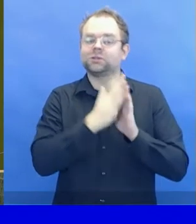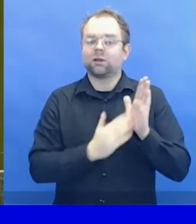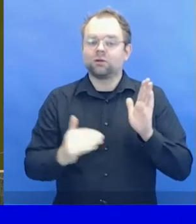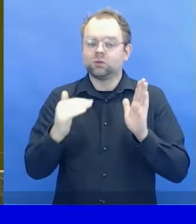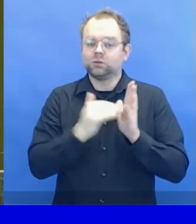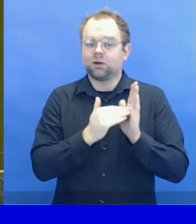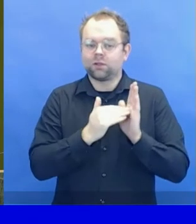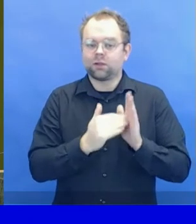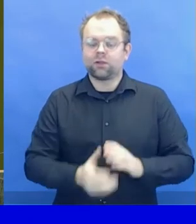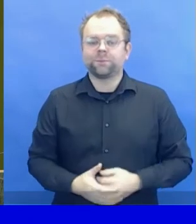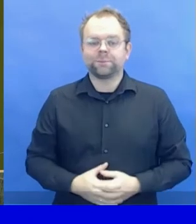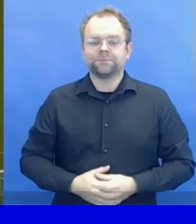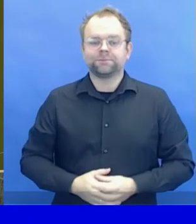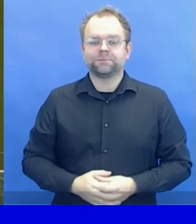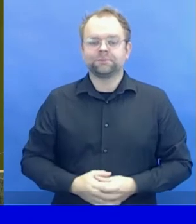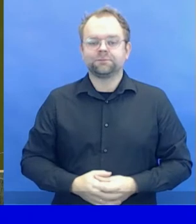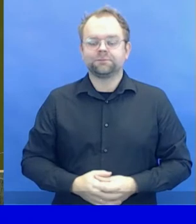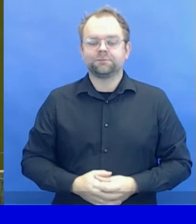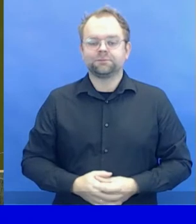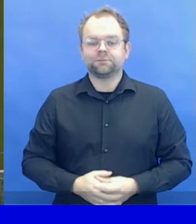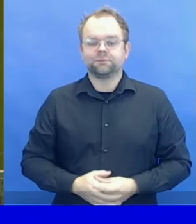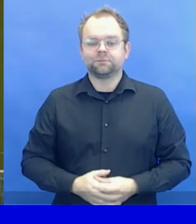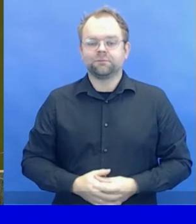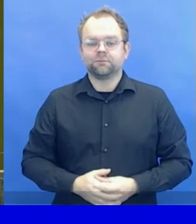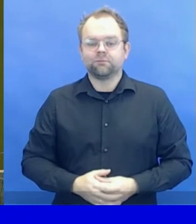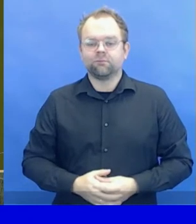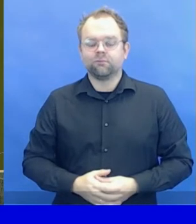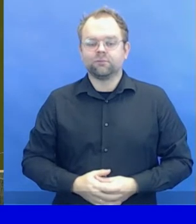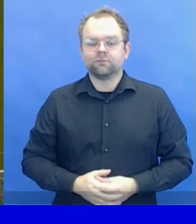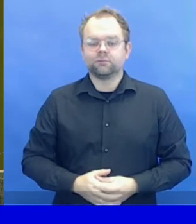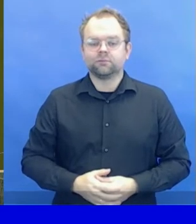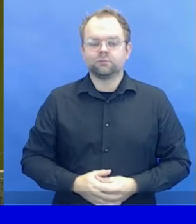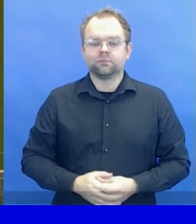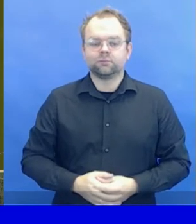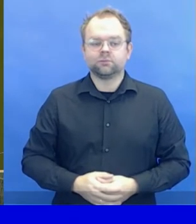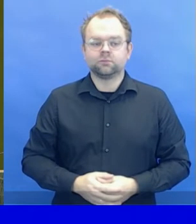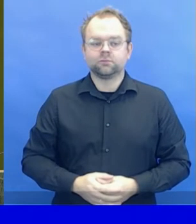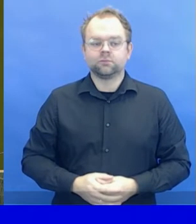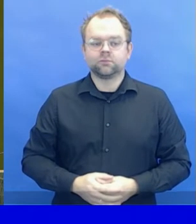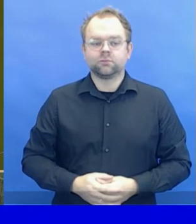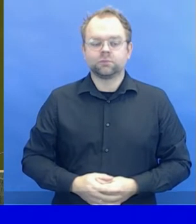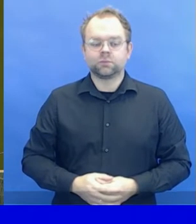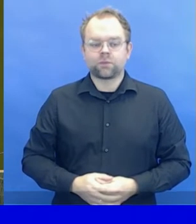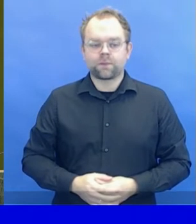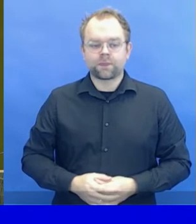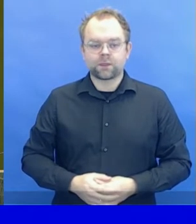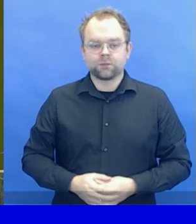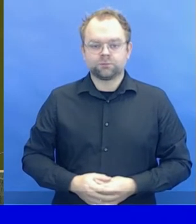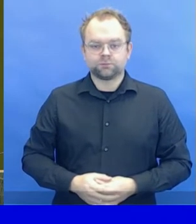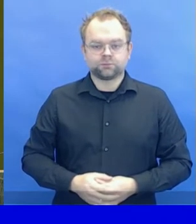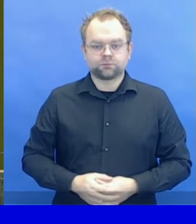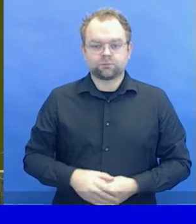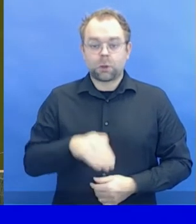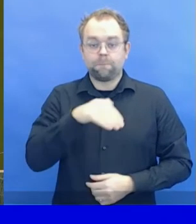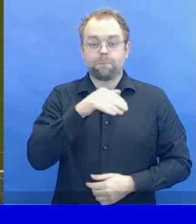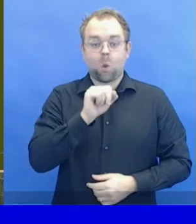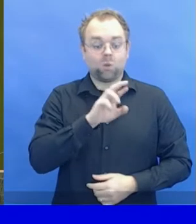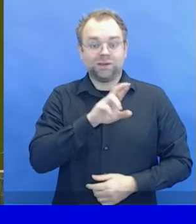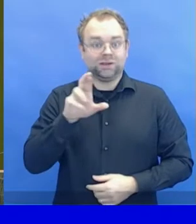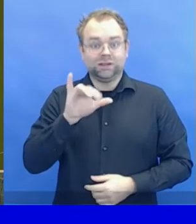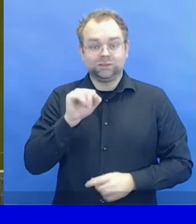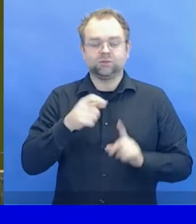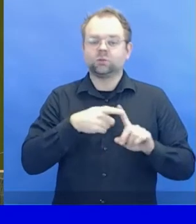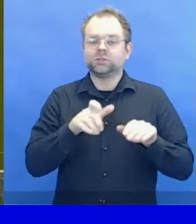Mr. Joseph Nagizenga of Burundi, Ms. Katarzyna Rosenska